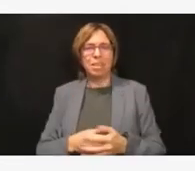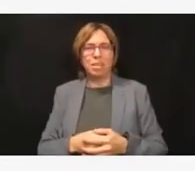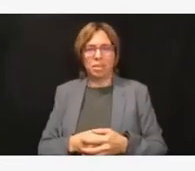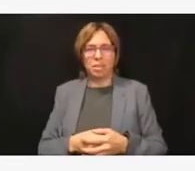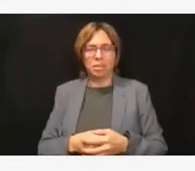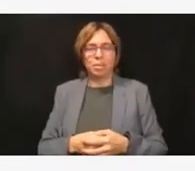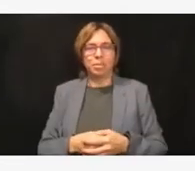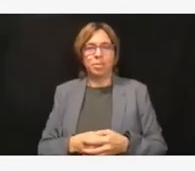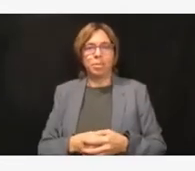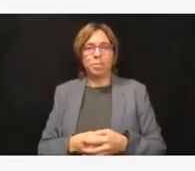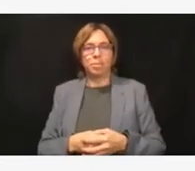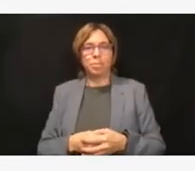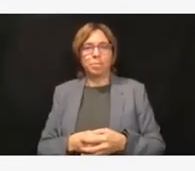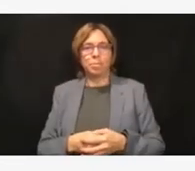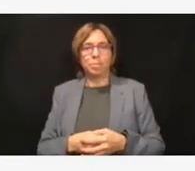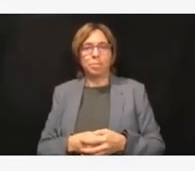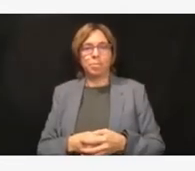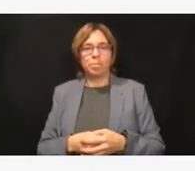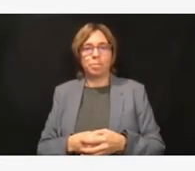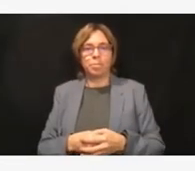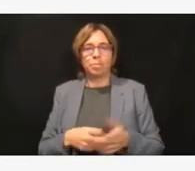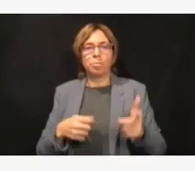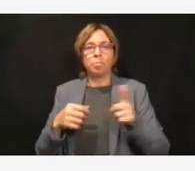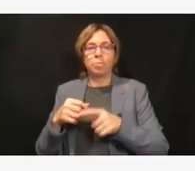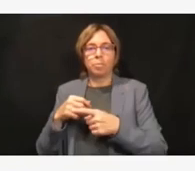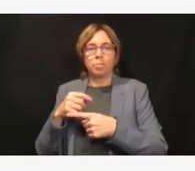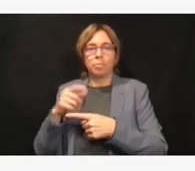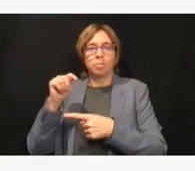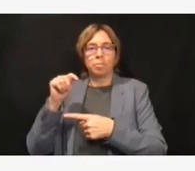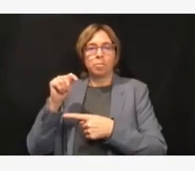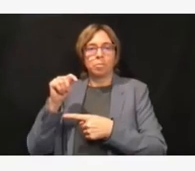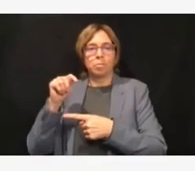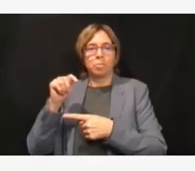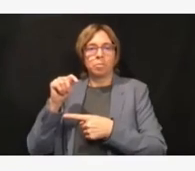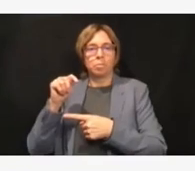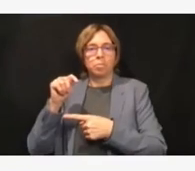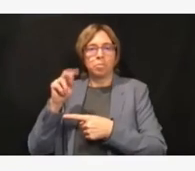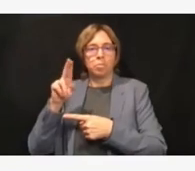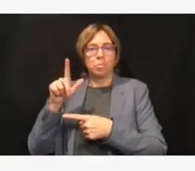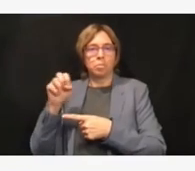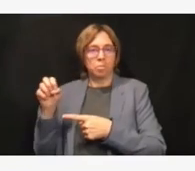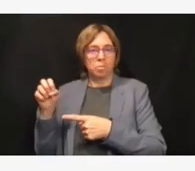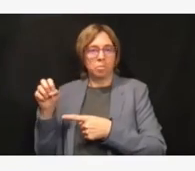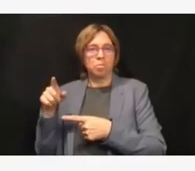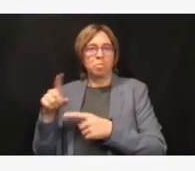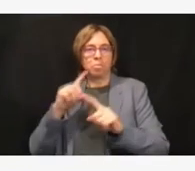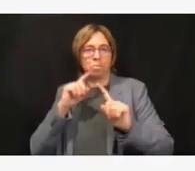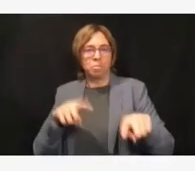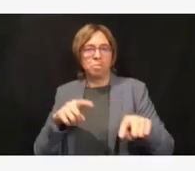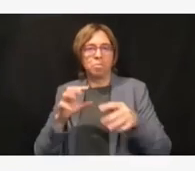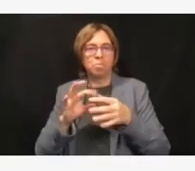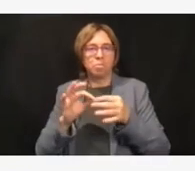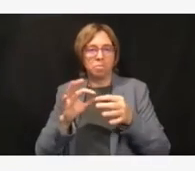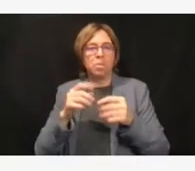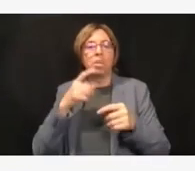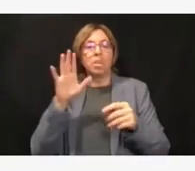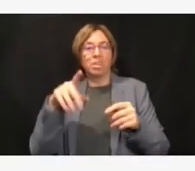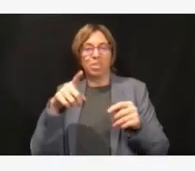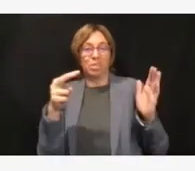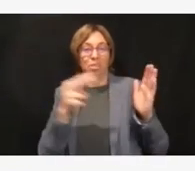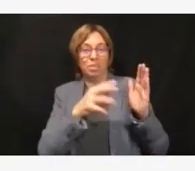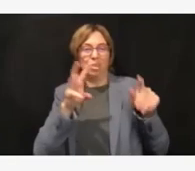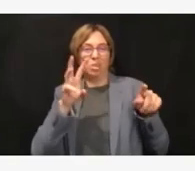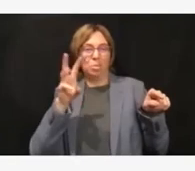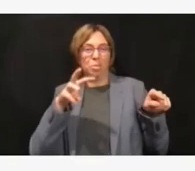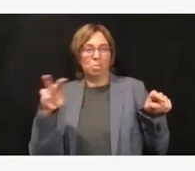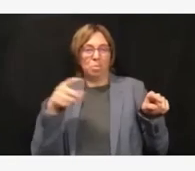Okay, yeah, thank you, Rebecca. First of all, I hope that you do look at our website, because we have the trends by county, so you can really kind of see it, and